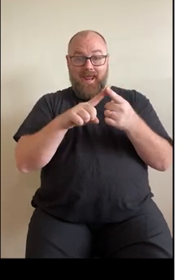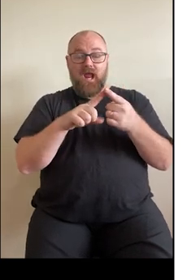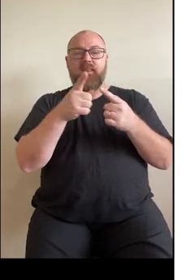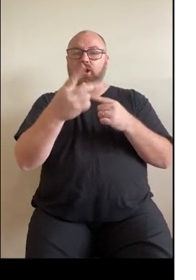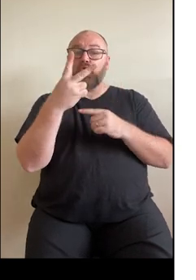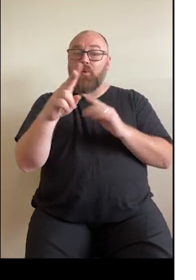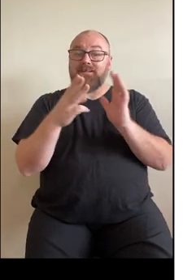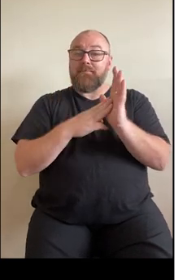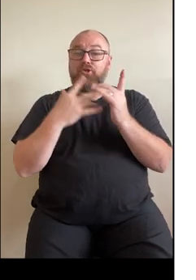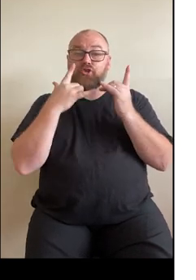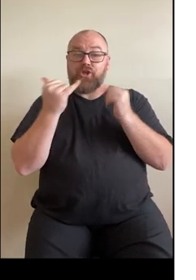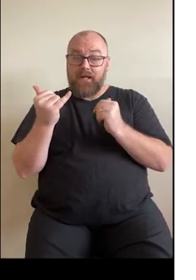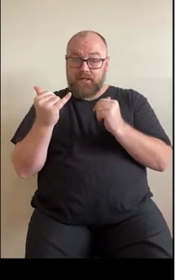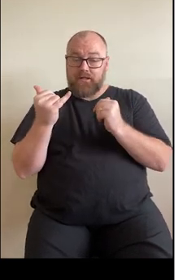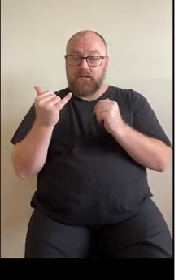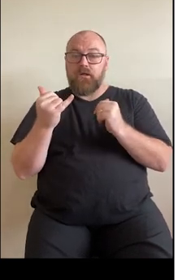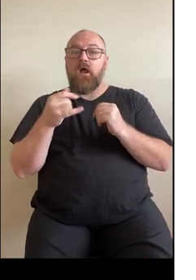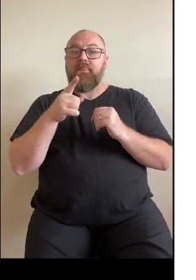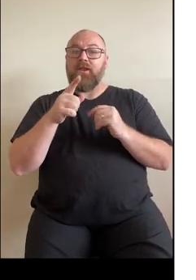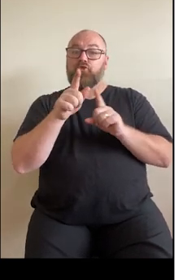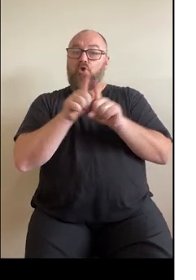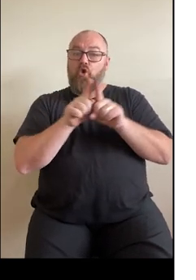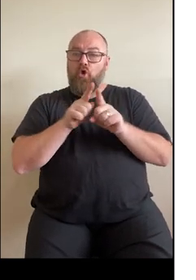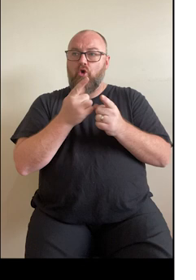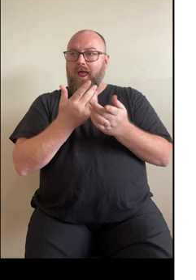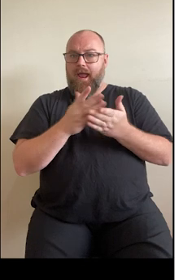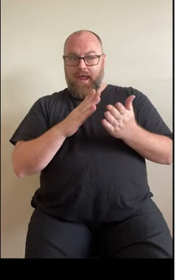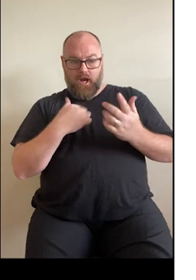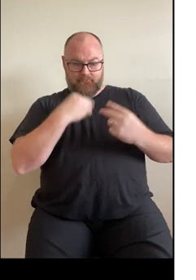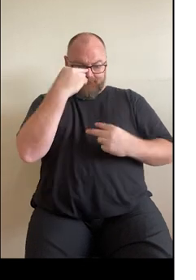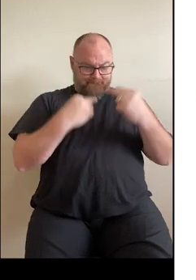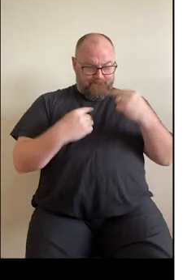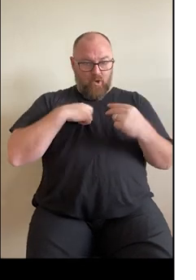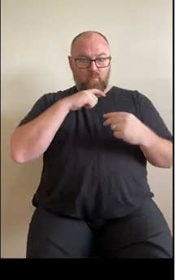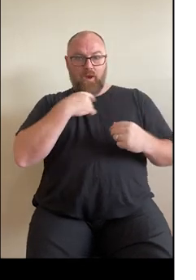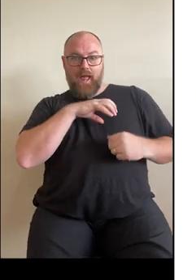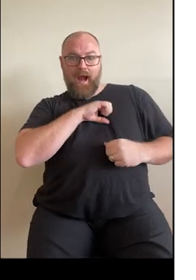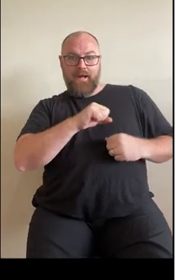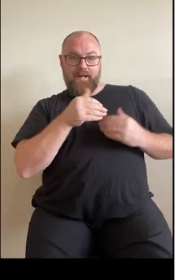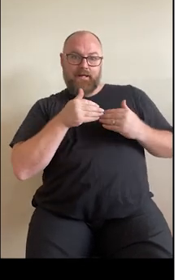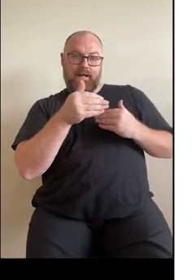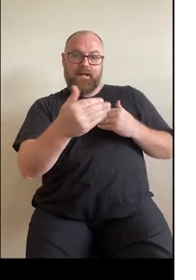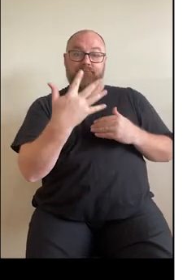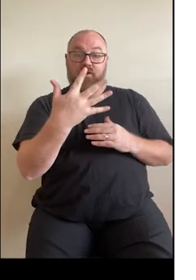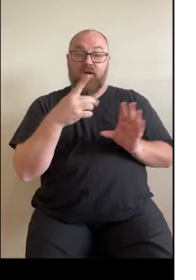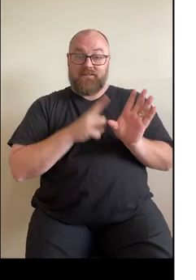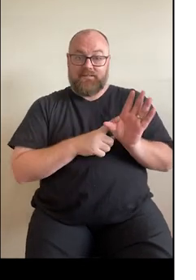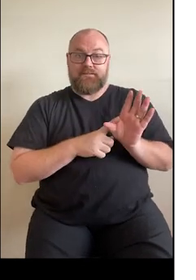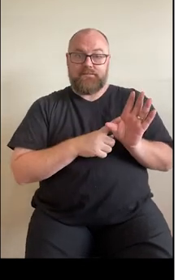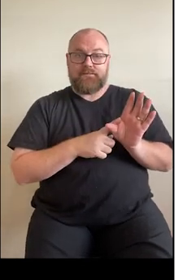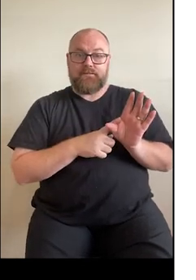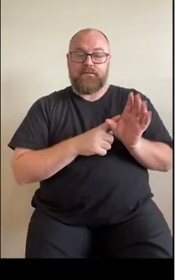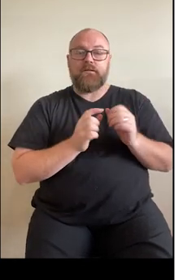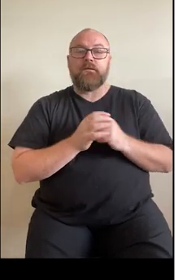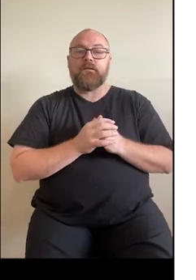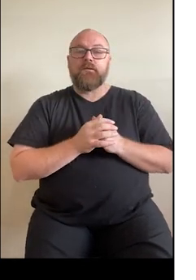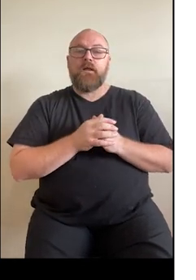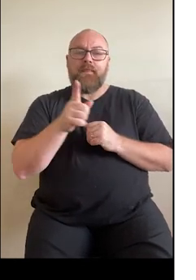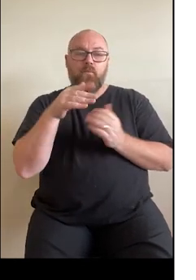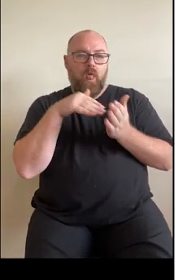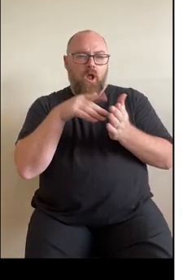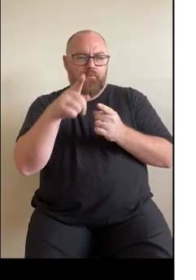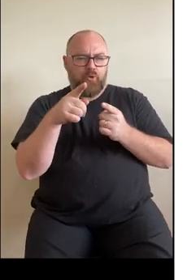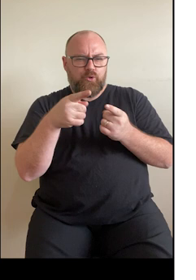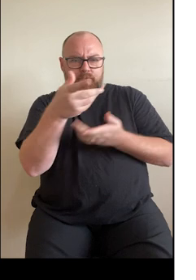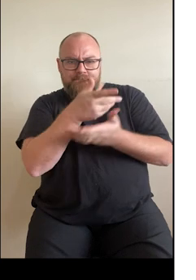This 20 minute check up is to learn your risk of having a heart attack or stroke within the next five years and more importantly help you to